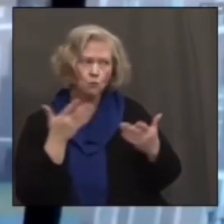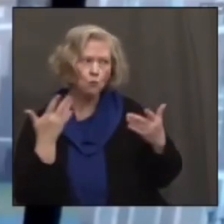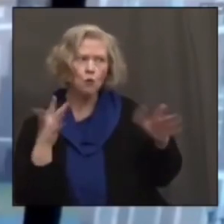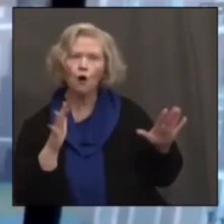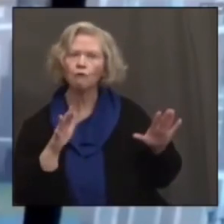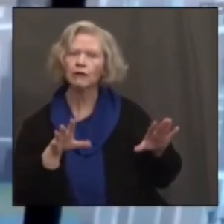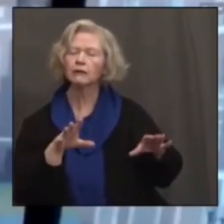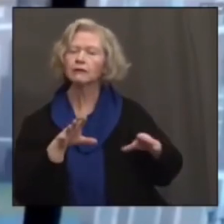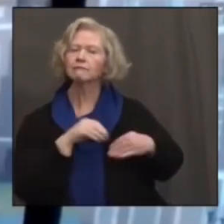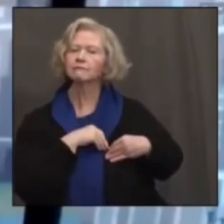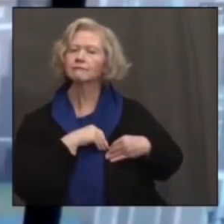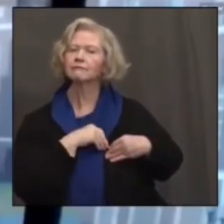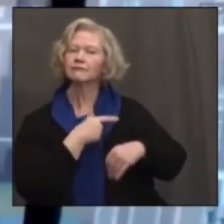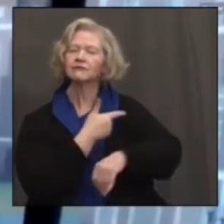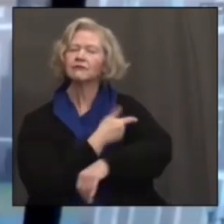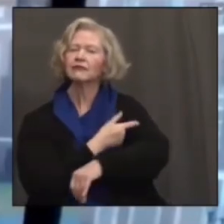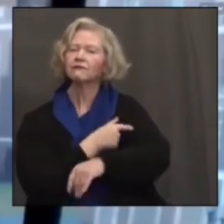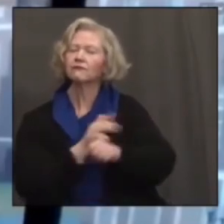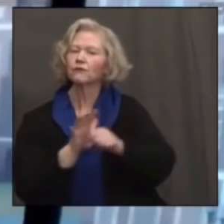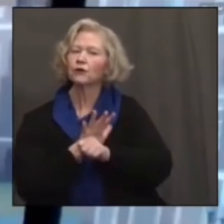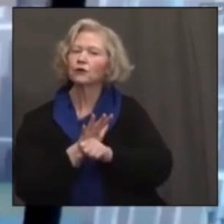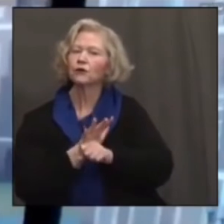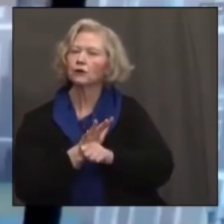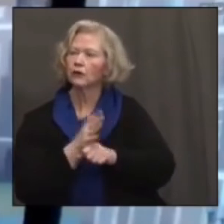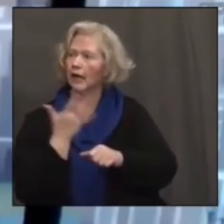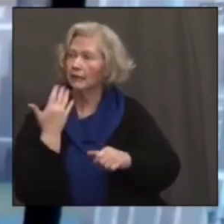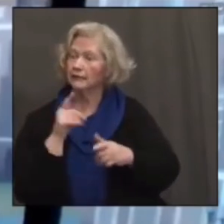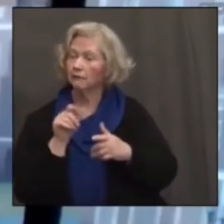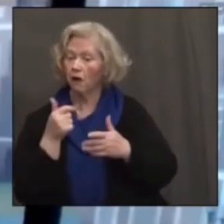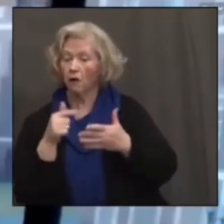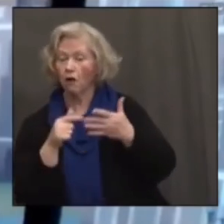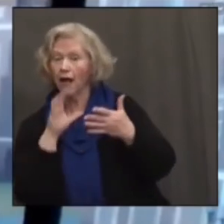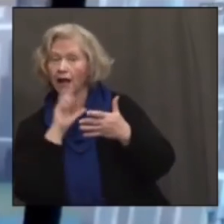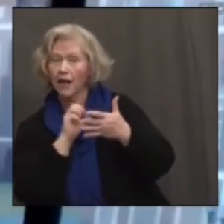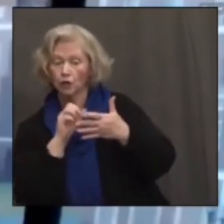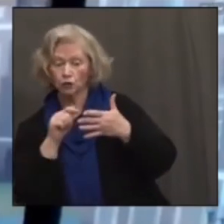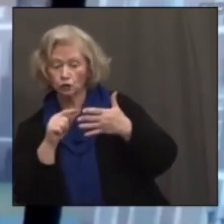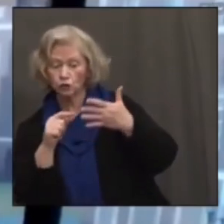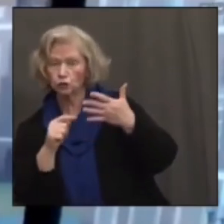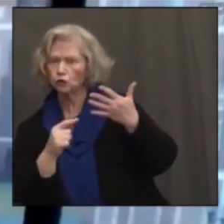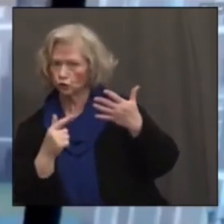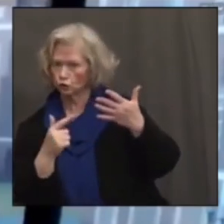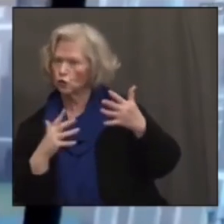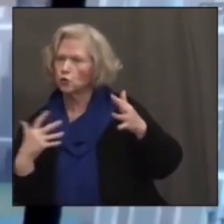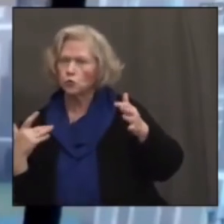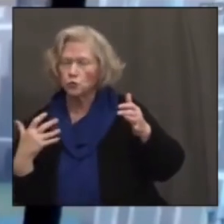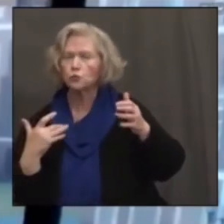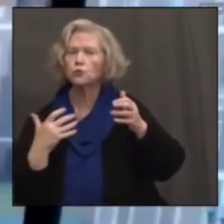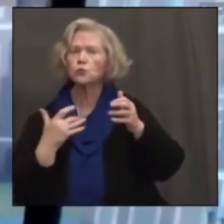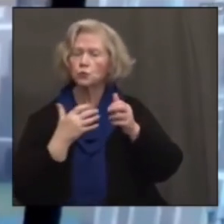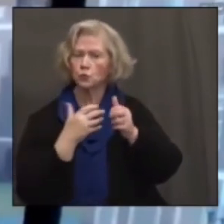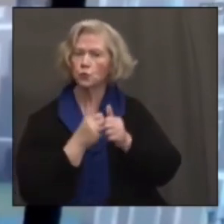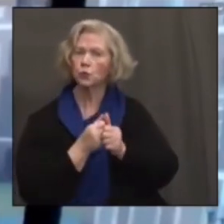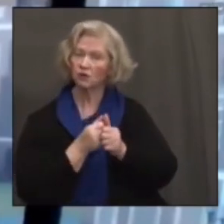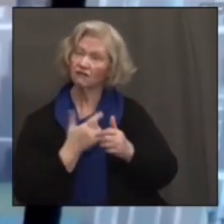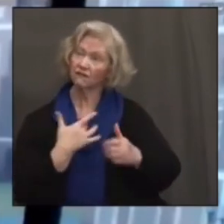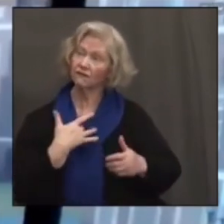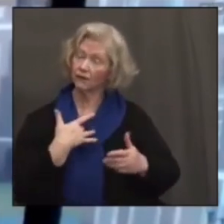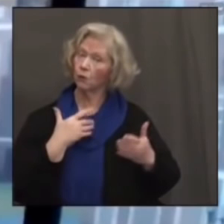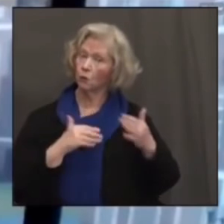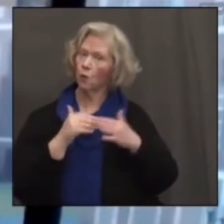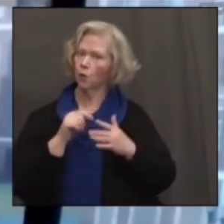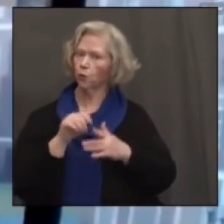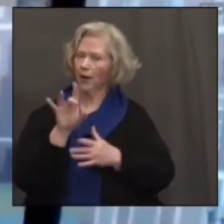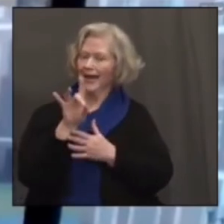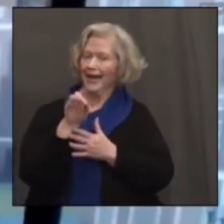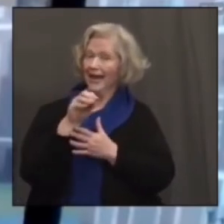at this point. And it seems like we're on track for all the other age groups that are following to reach that goal of 80 percent. 80 percent is